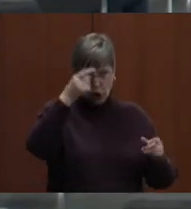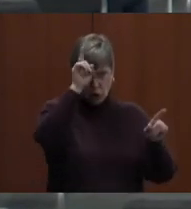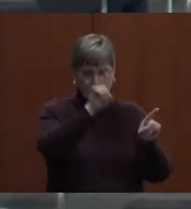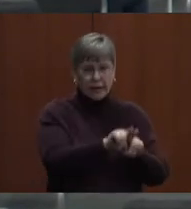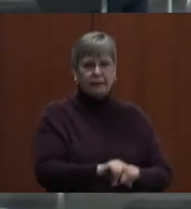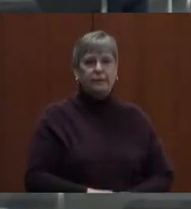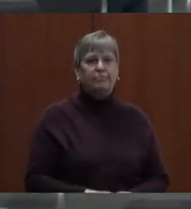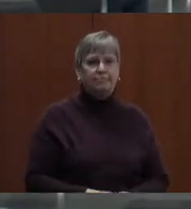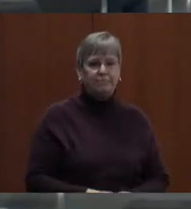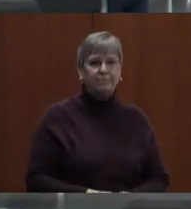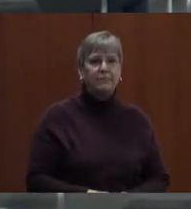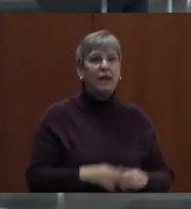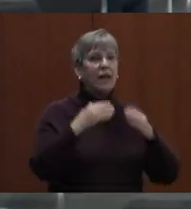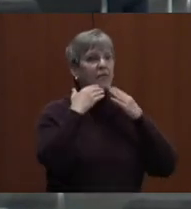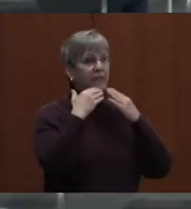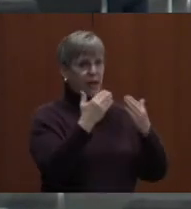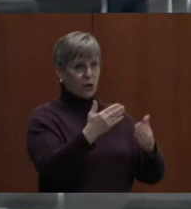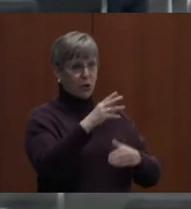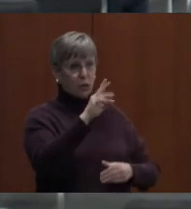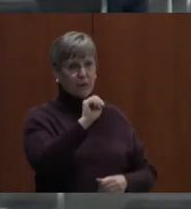Thank you, Mr. Pru. Thank you.